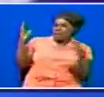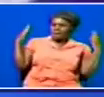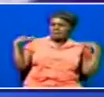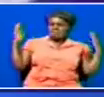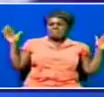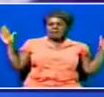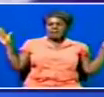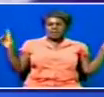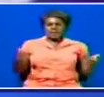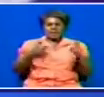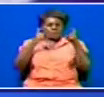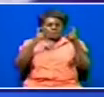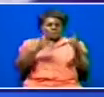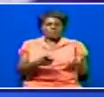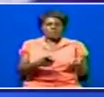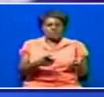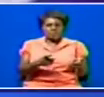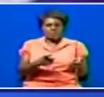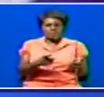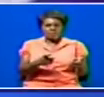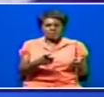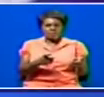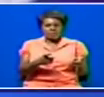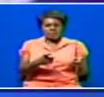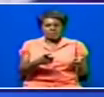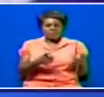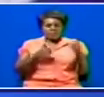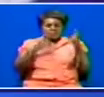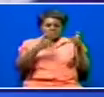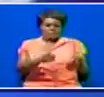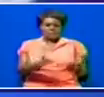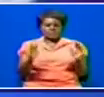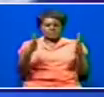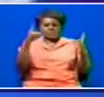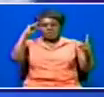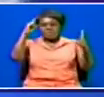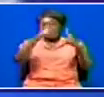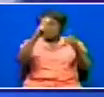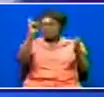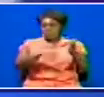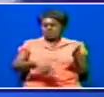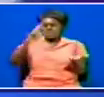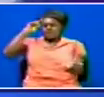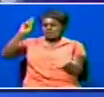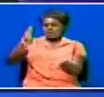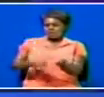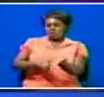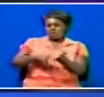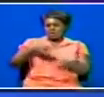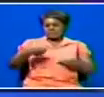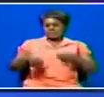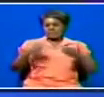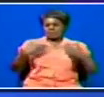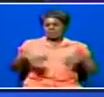Tribute Awards. And as you rightly put it, the awards ceremony is going to recognize people with disabilities